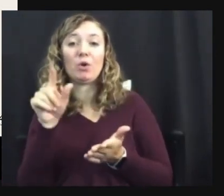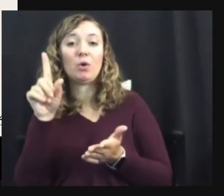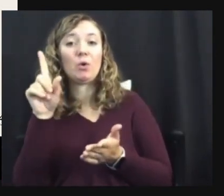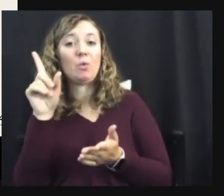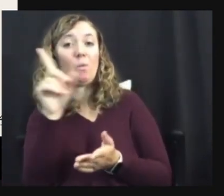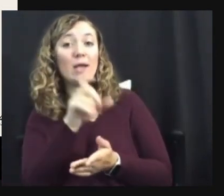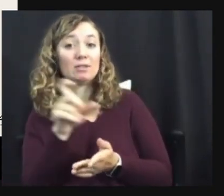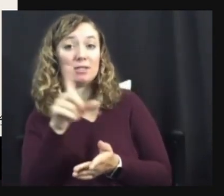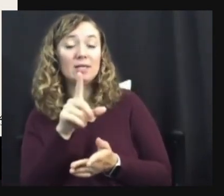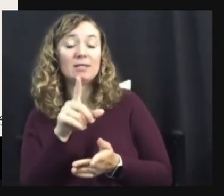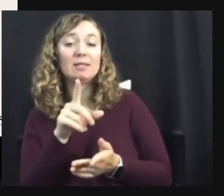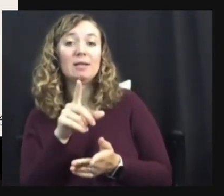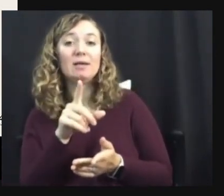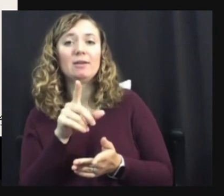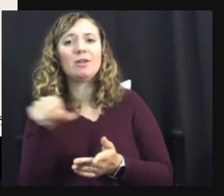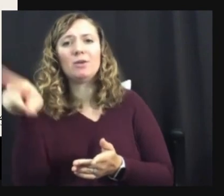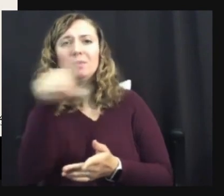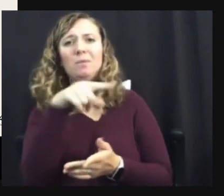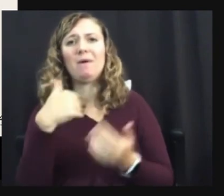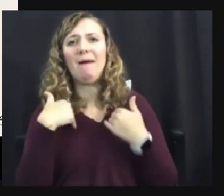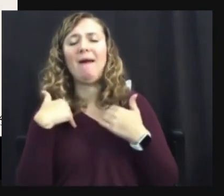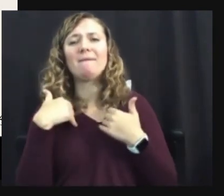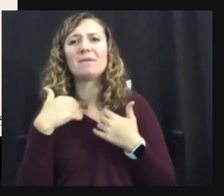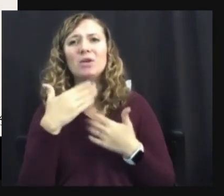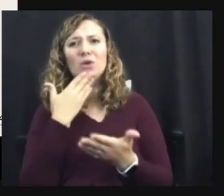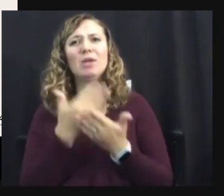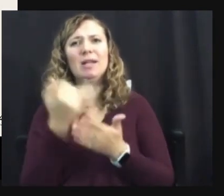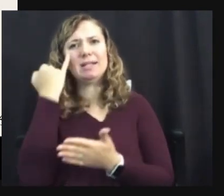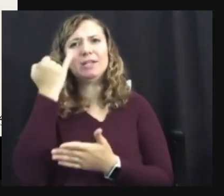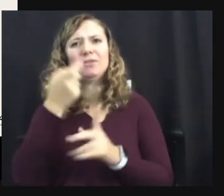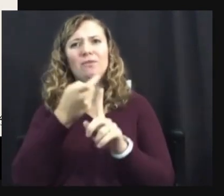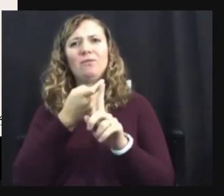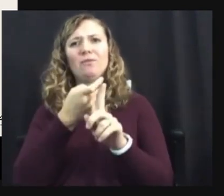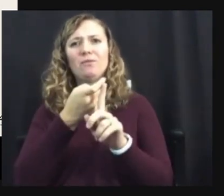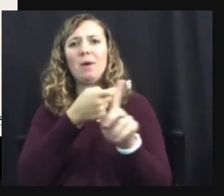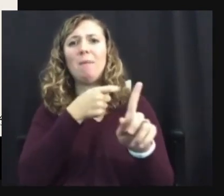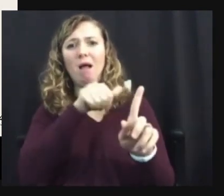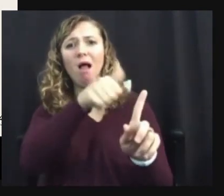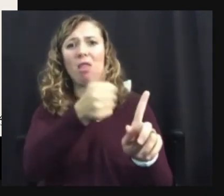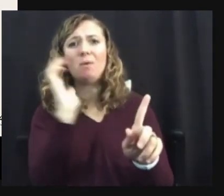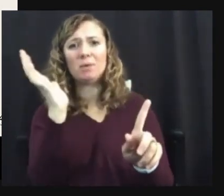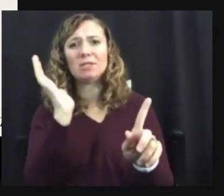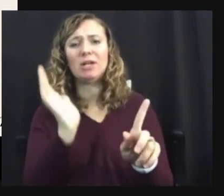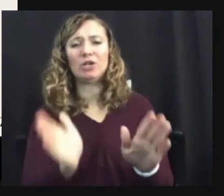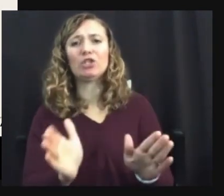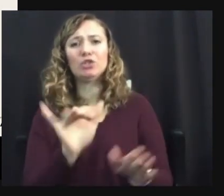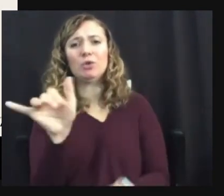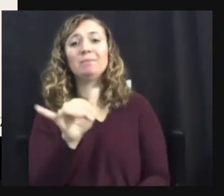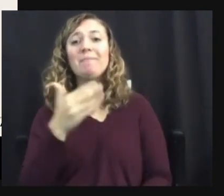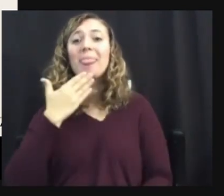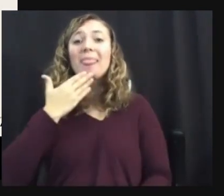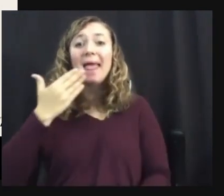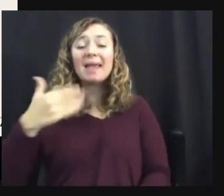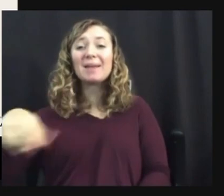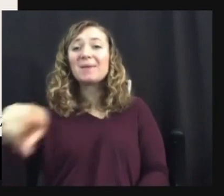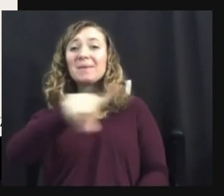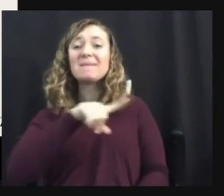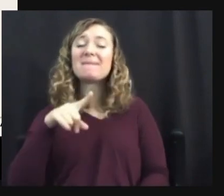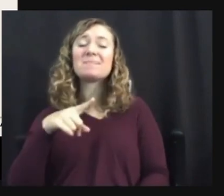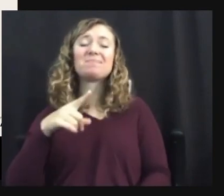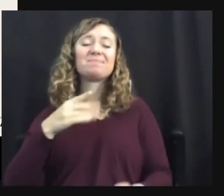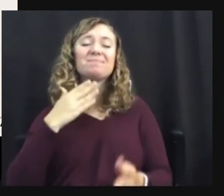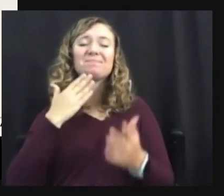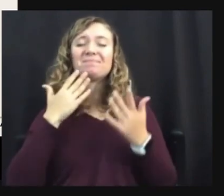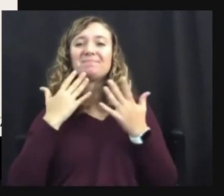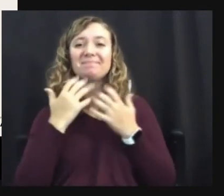we talked about. You're going to, get great ideas from the other presenters as well. So anyways, thank you very much for your attendance and your